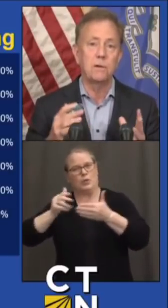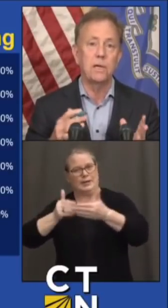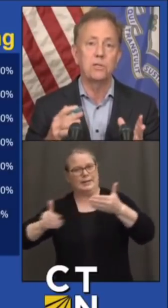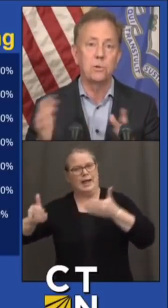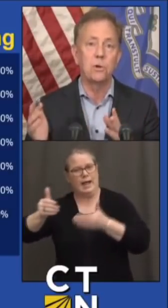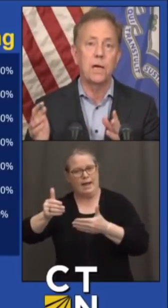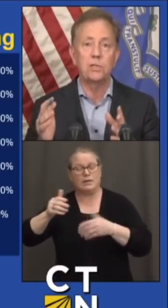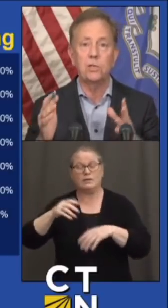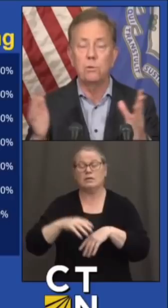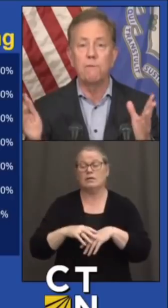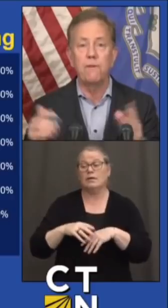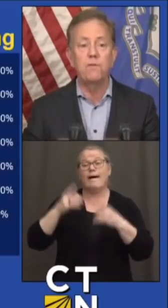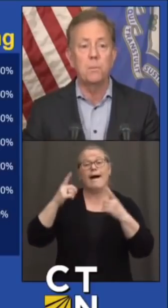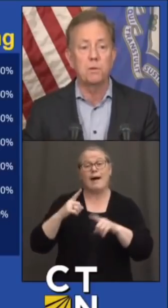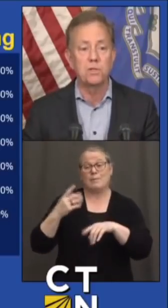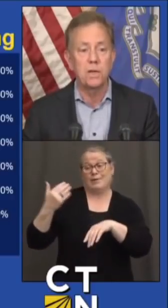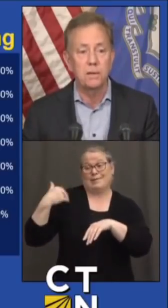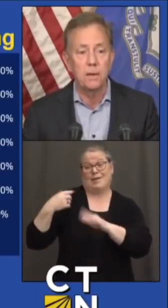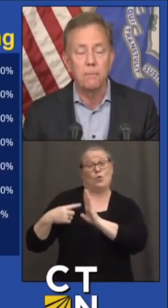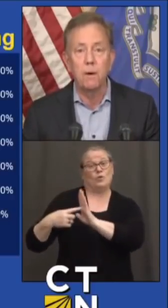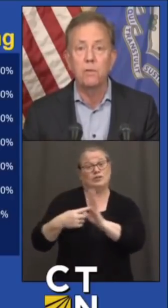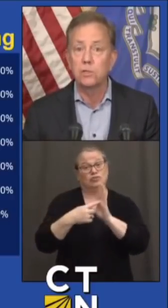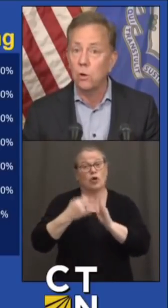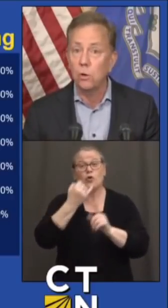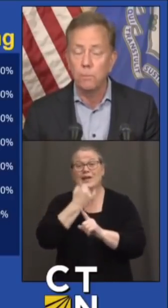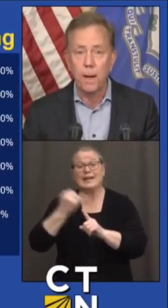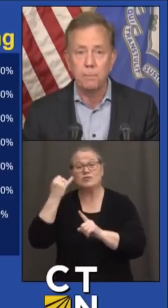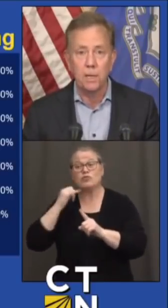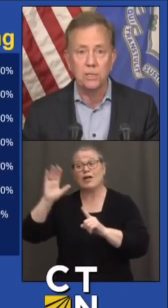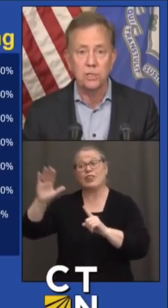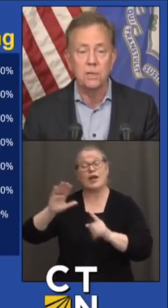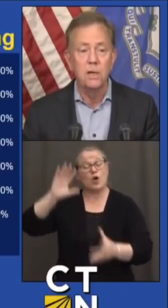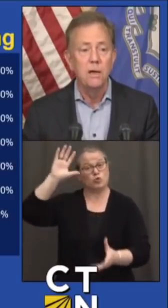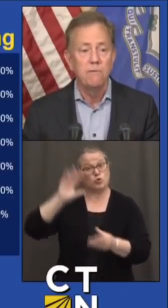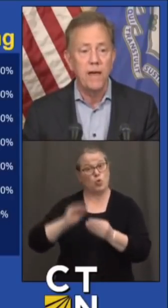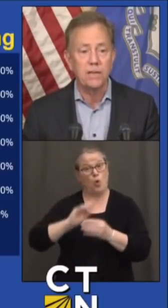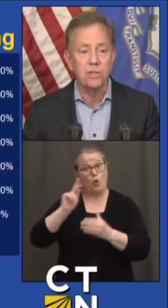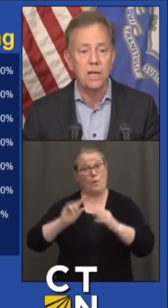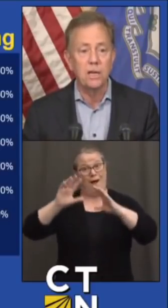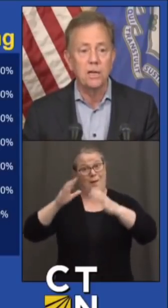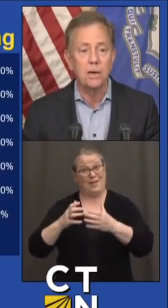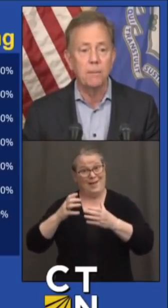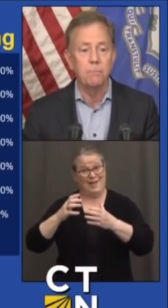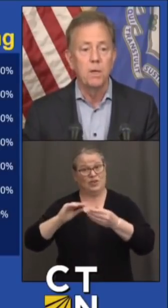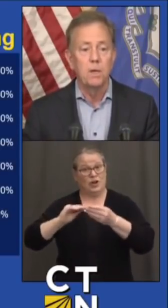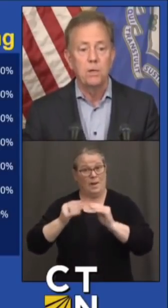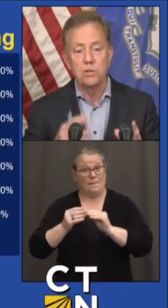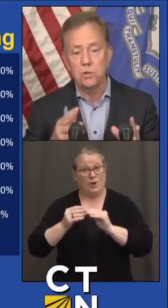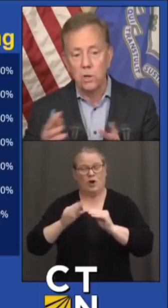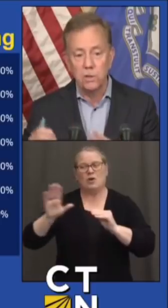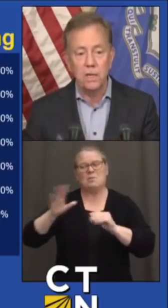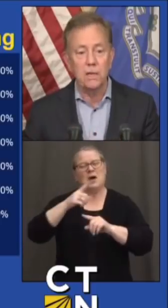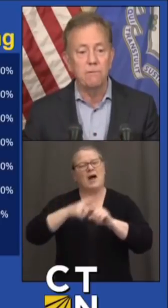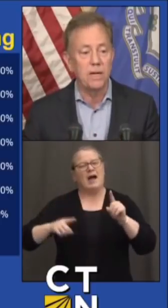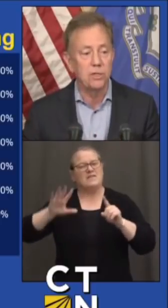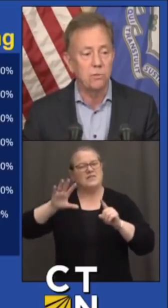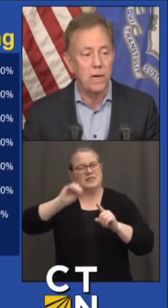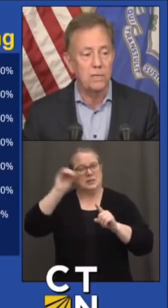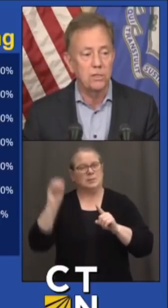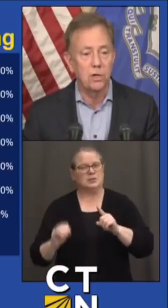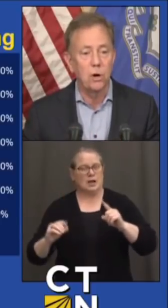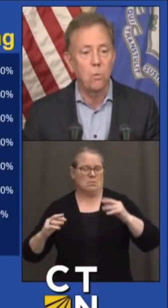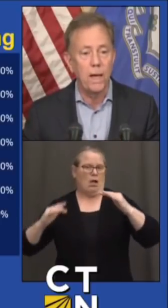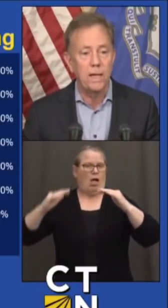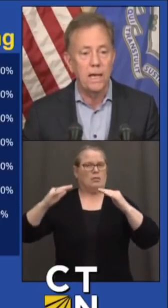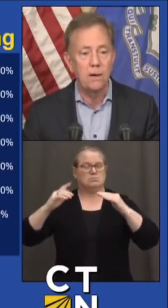once Israel got to 50% of the total population vaccinated, you saw the infection